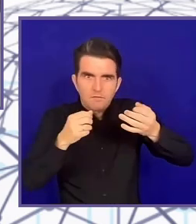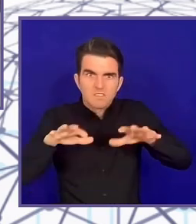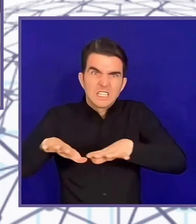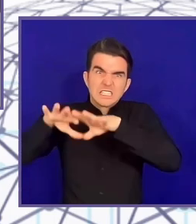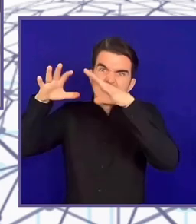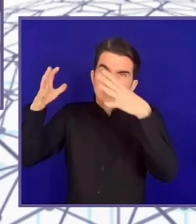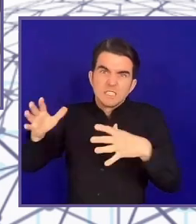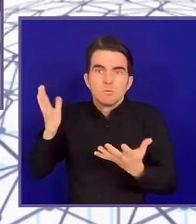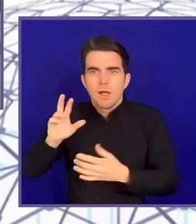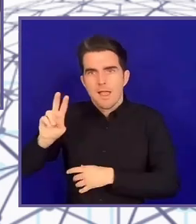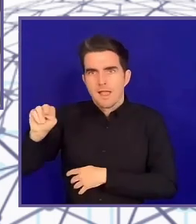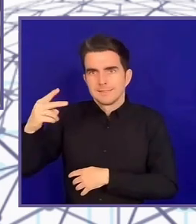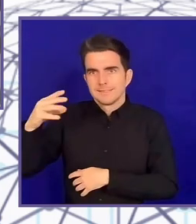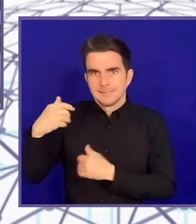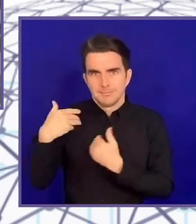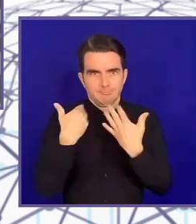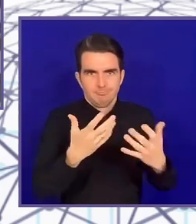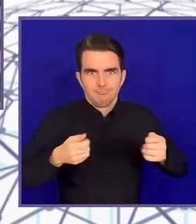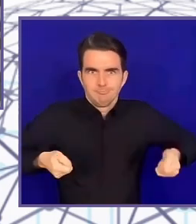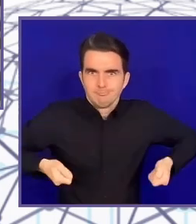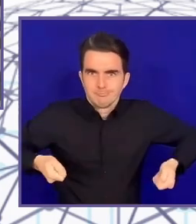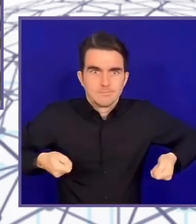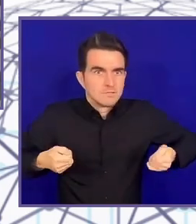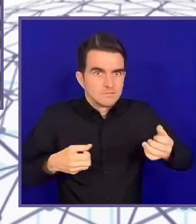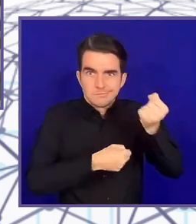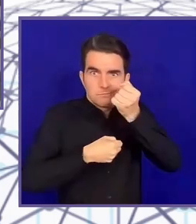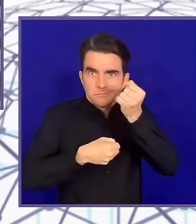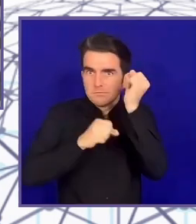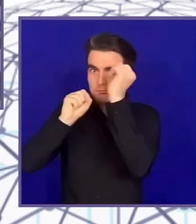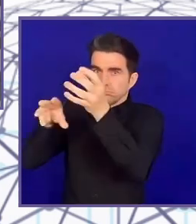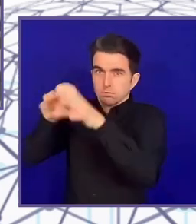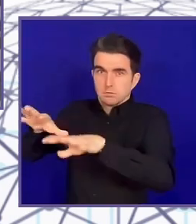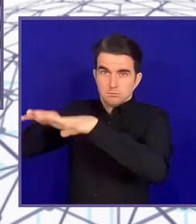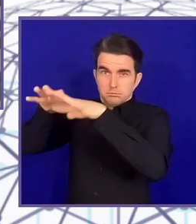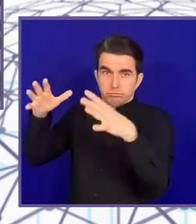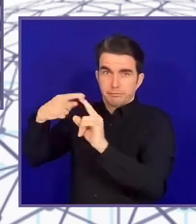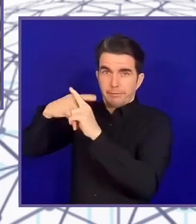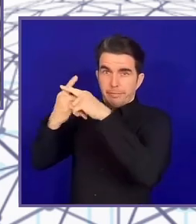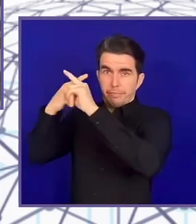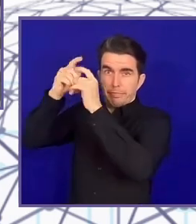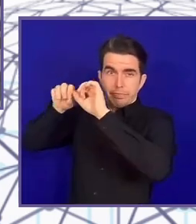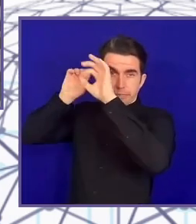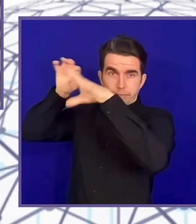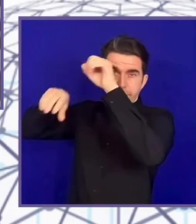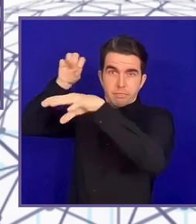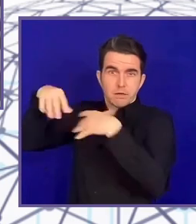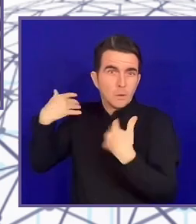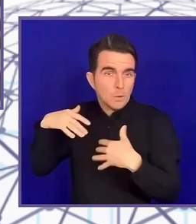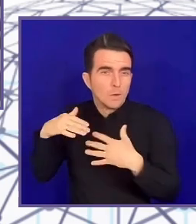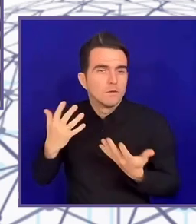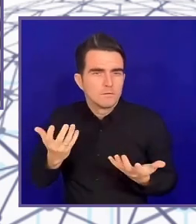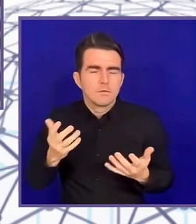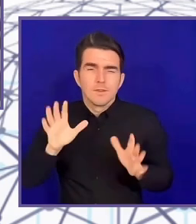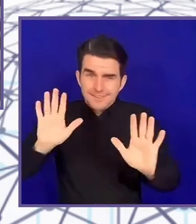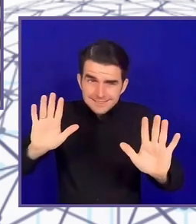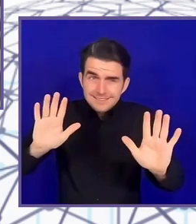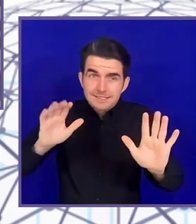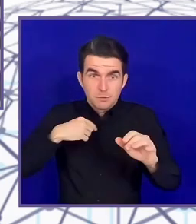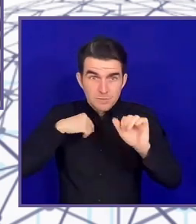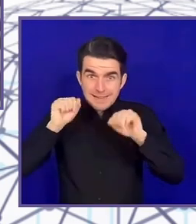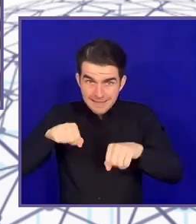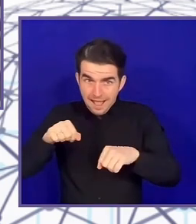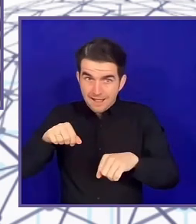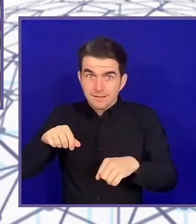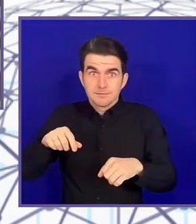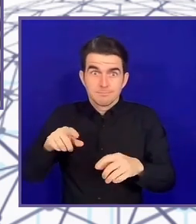Institute of Making here at UCL East, has a massive repair project. And we've been working with Mark's team, along with Ben and ourselves, to begin to think, what's that